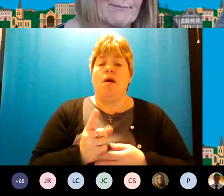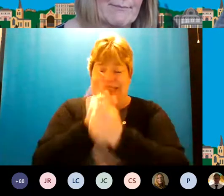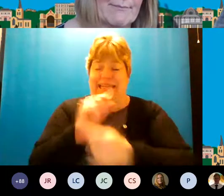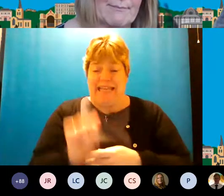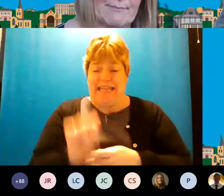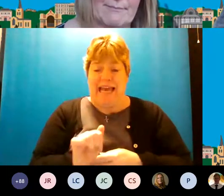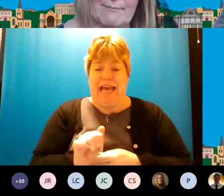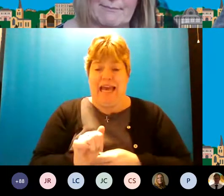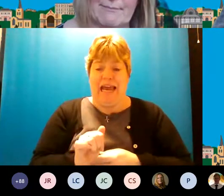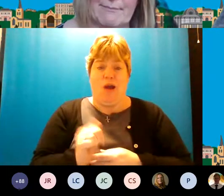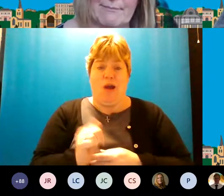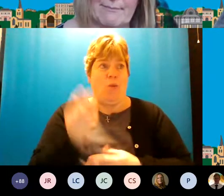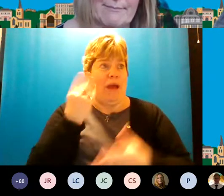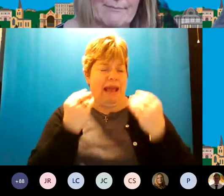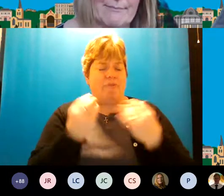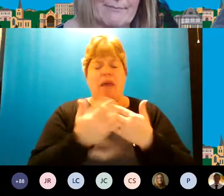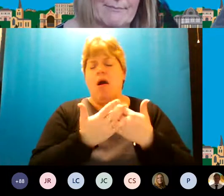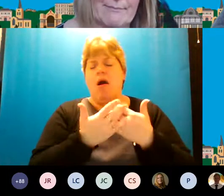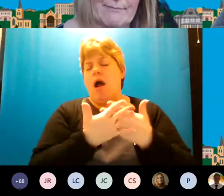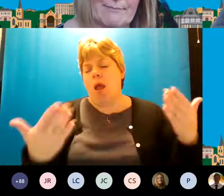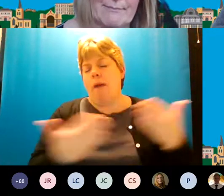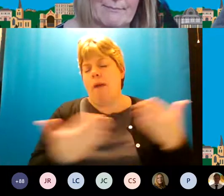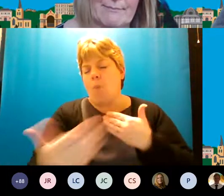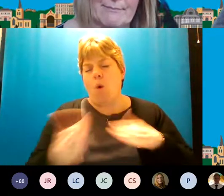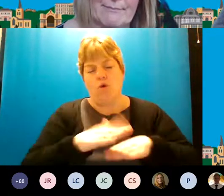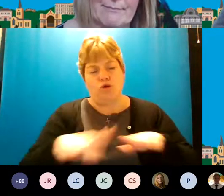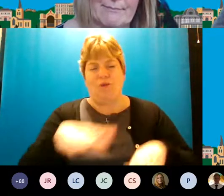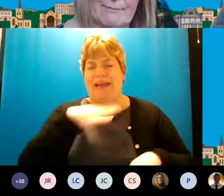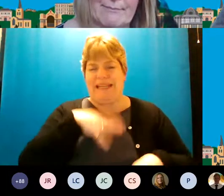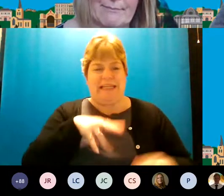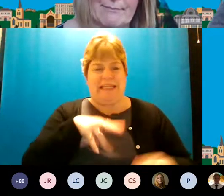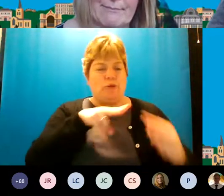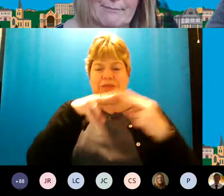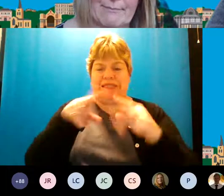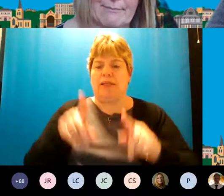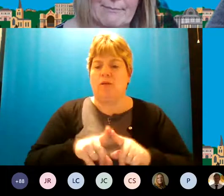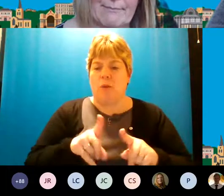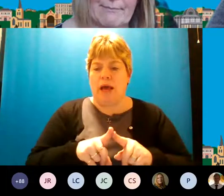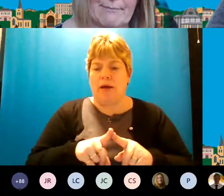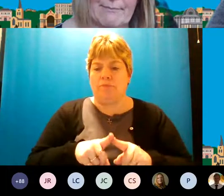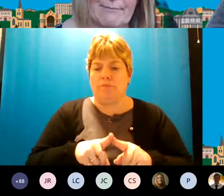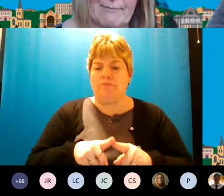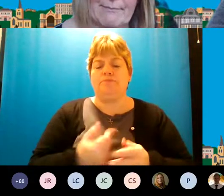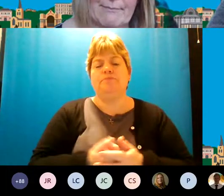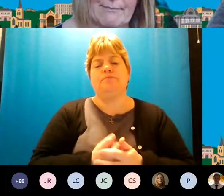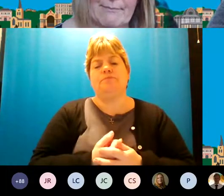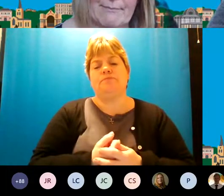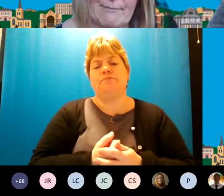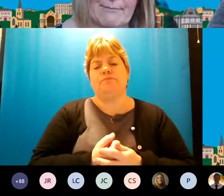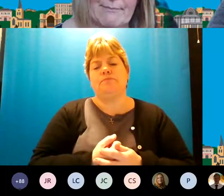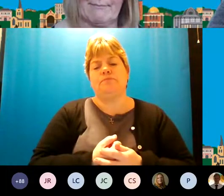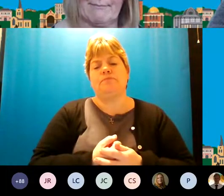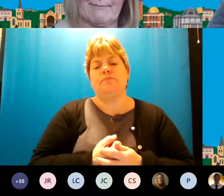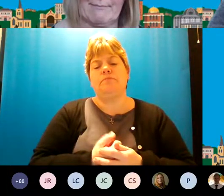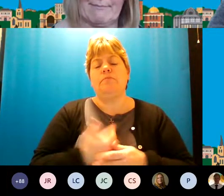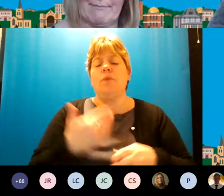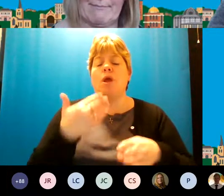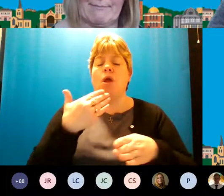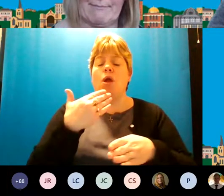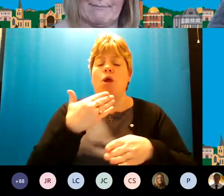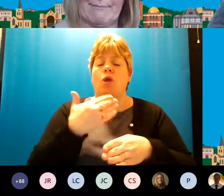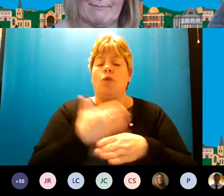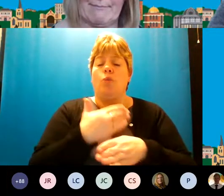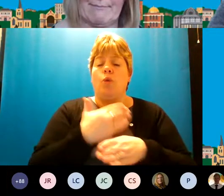we're hearing there are a lot more children that need need to be seen as well and the the work in the um